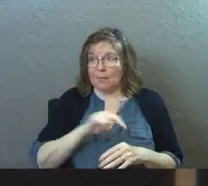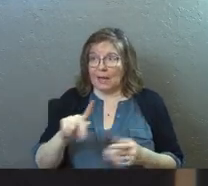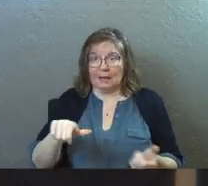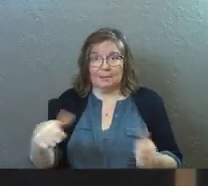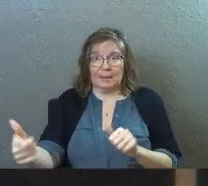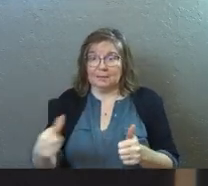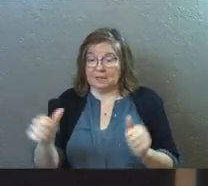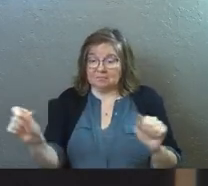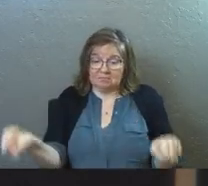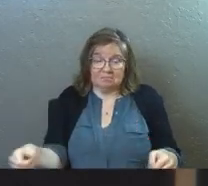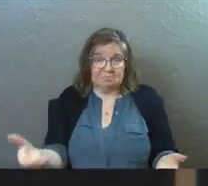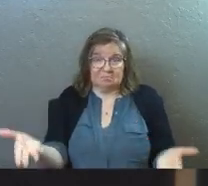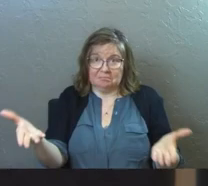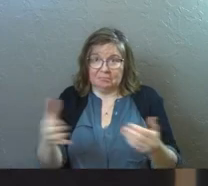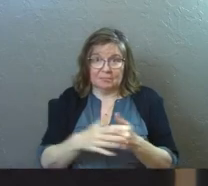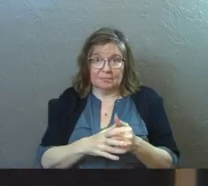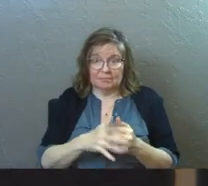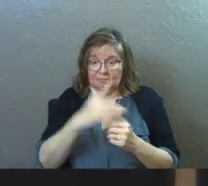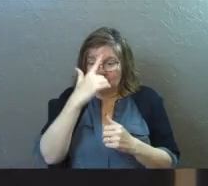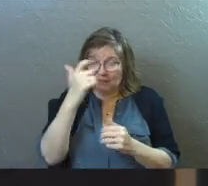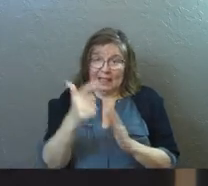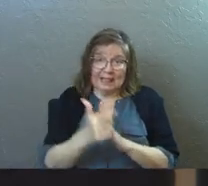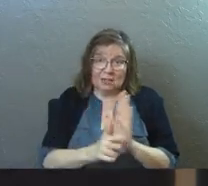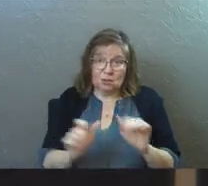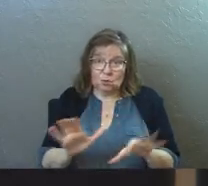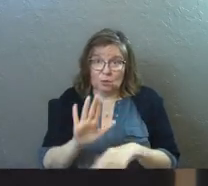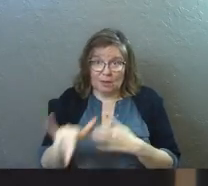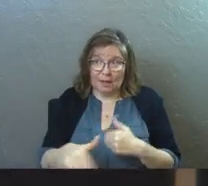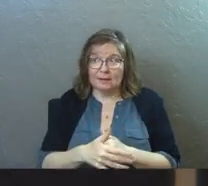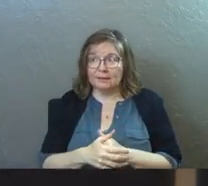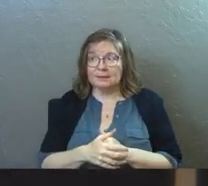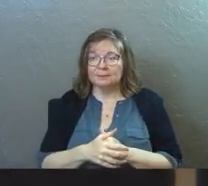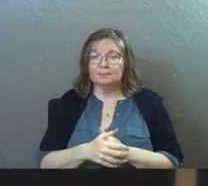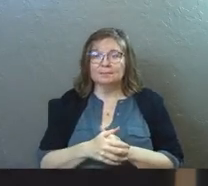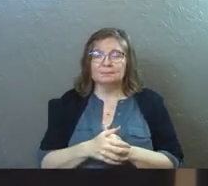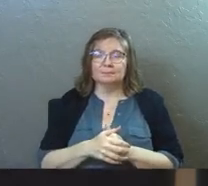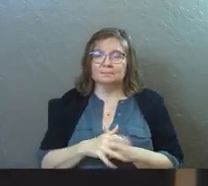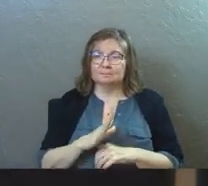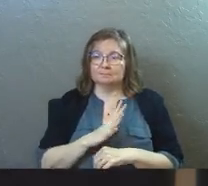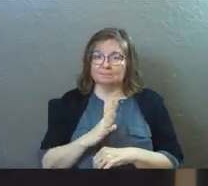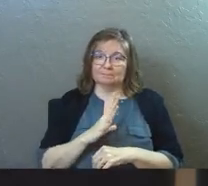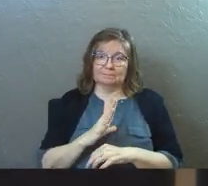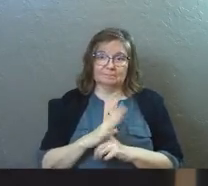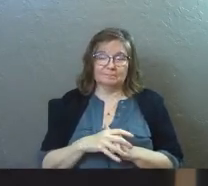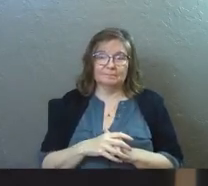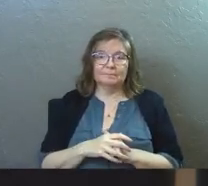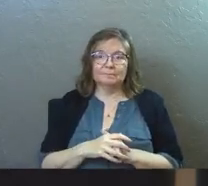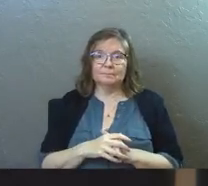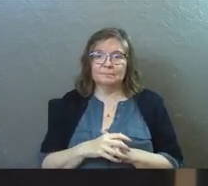right back there and get baptized. That's all legal, by the way. You can do all that. That's fine.